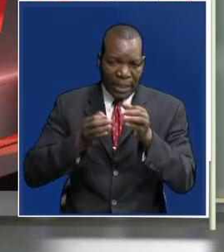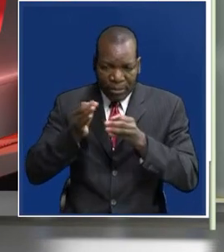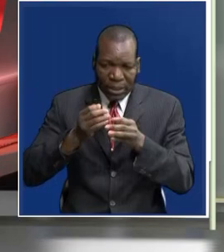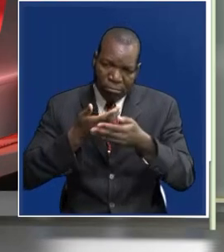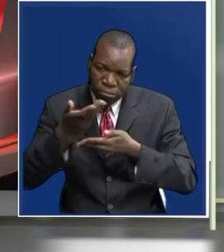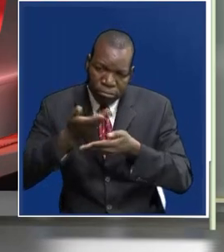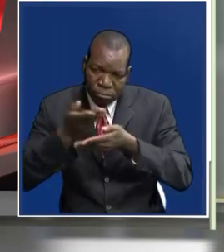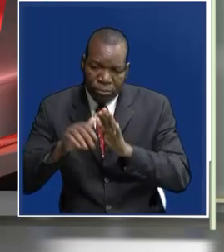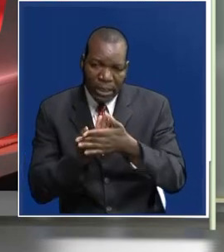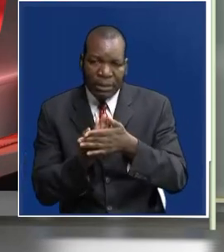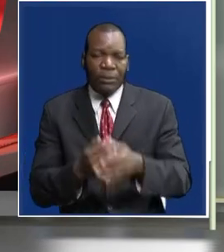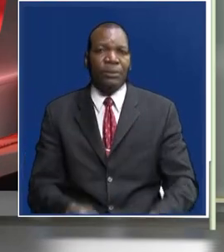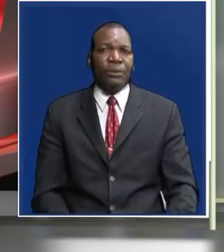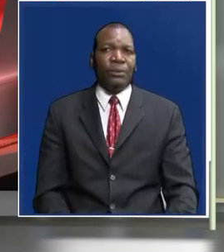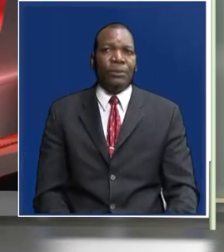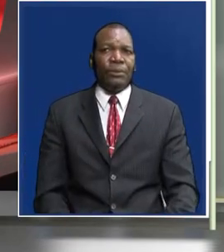interview unfolded.